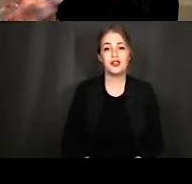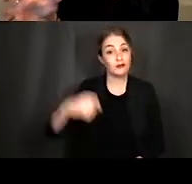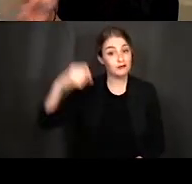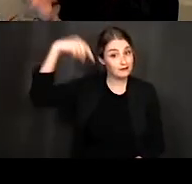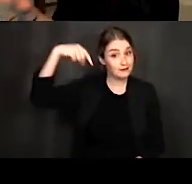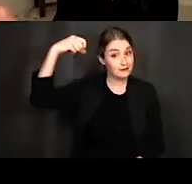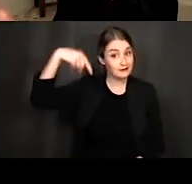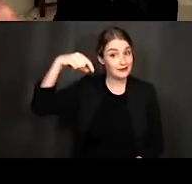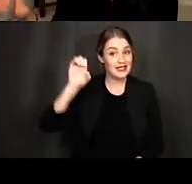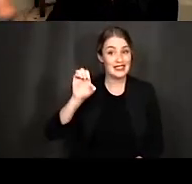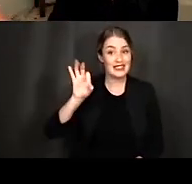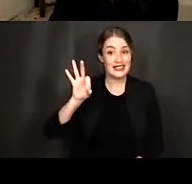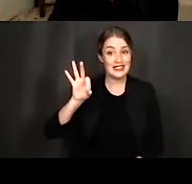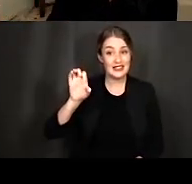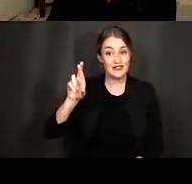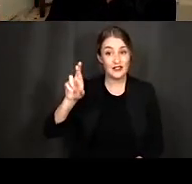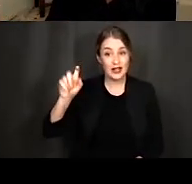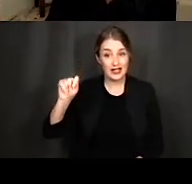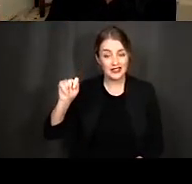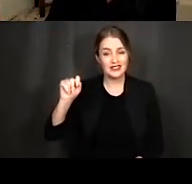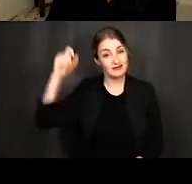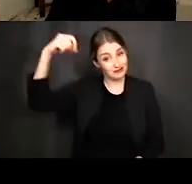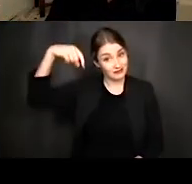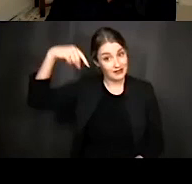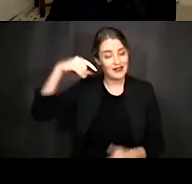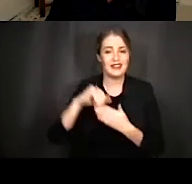can also come into play in this kind of situation.